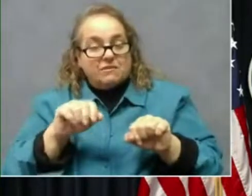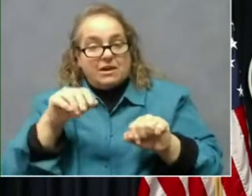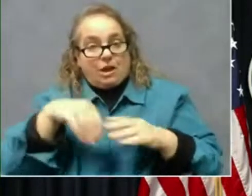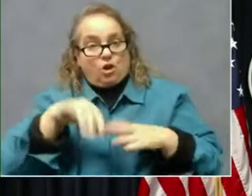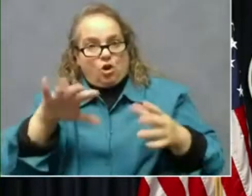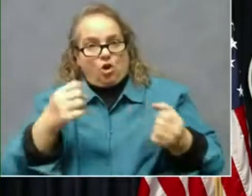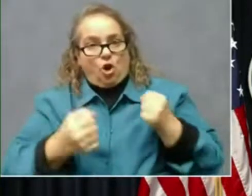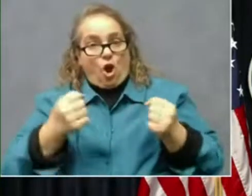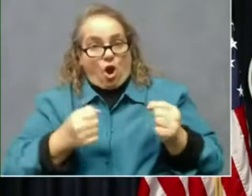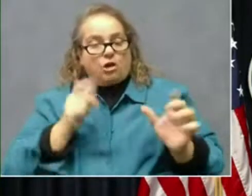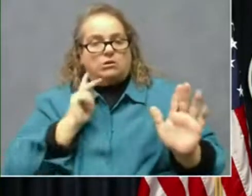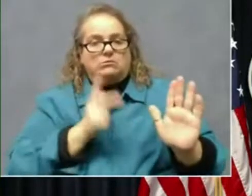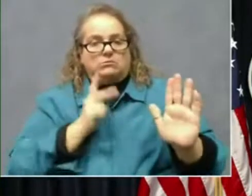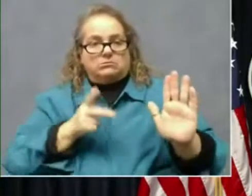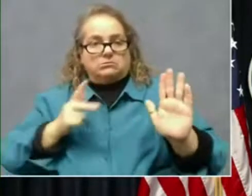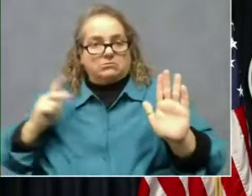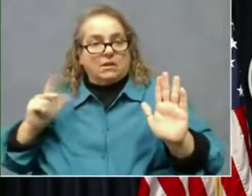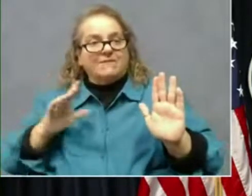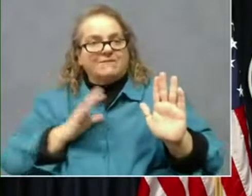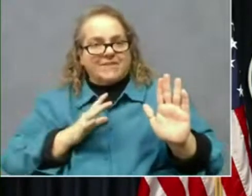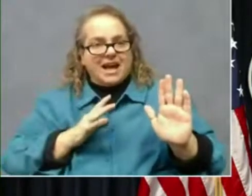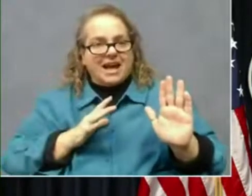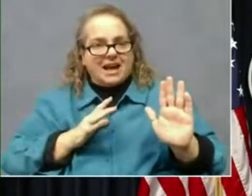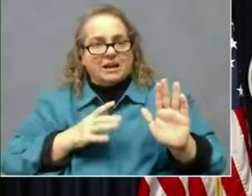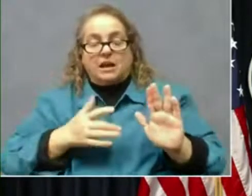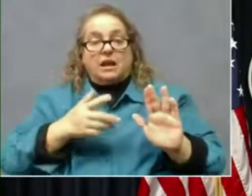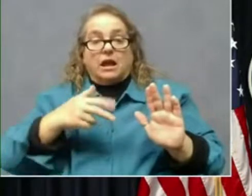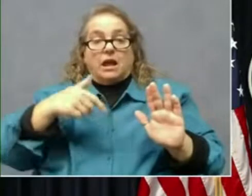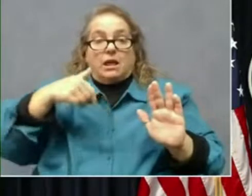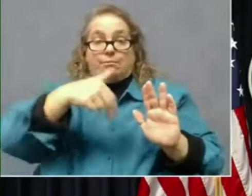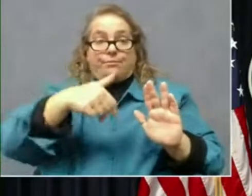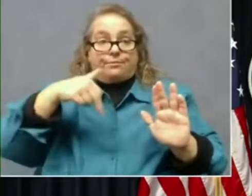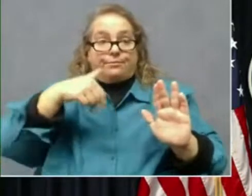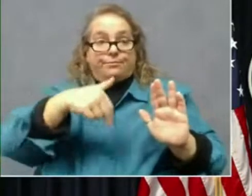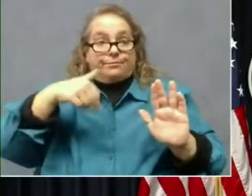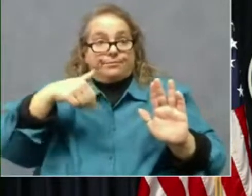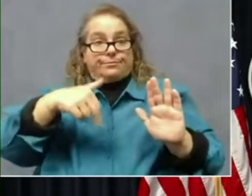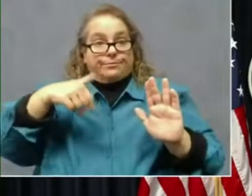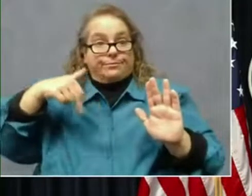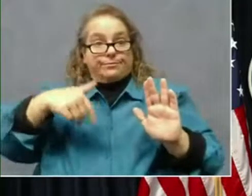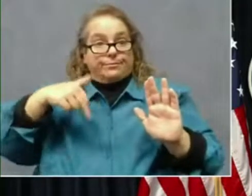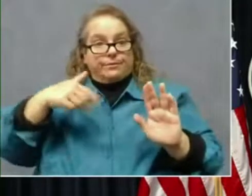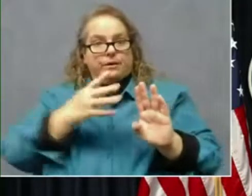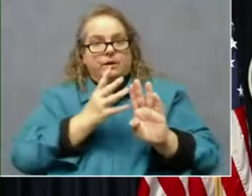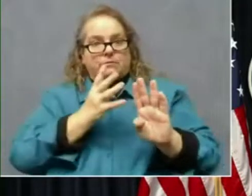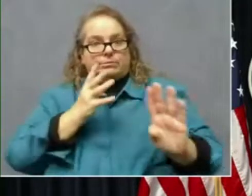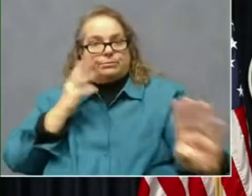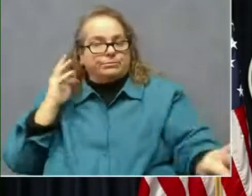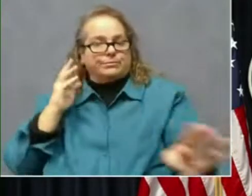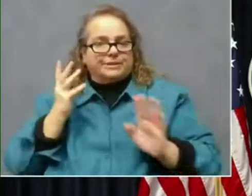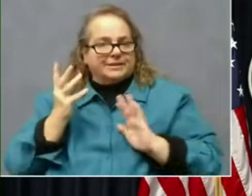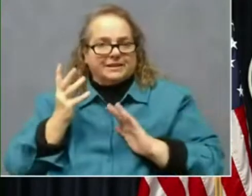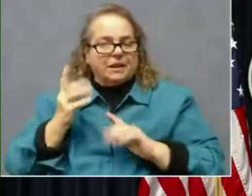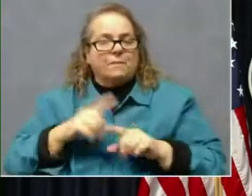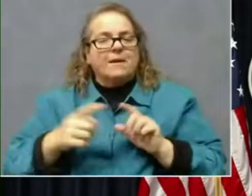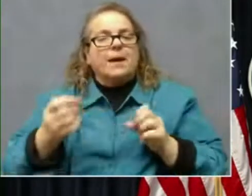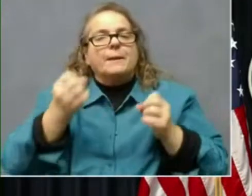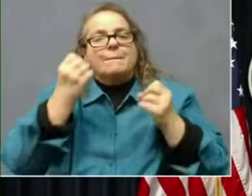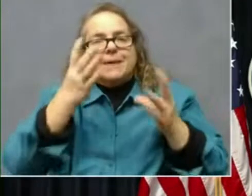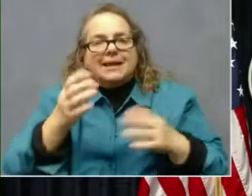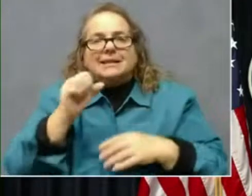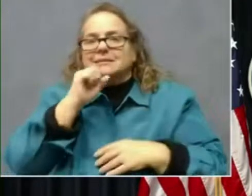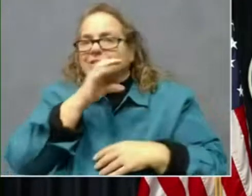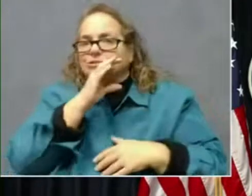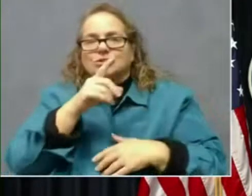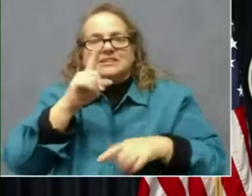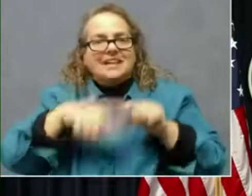we do have to address that there are a lot of Kentuckians that don't have a vehicle and a lot of seniors. So we're going to make sure that we have that, um, address